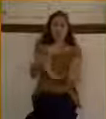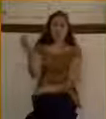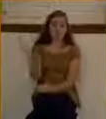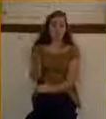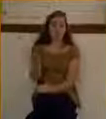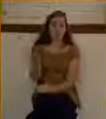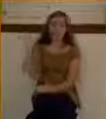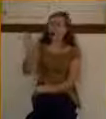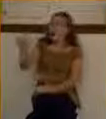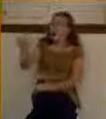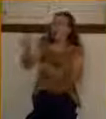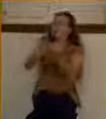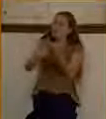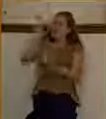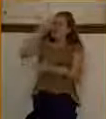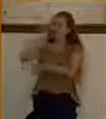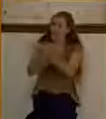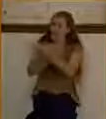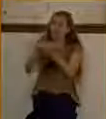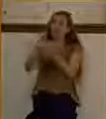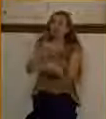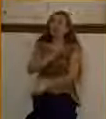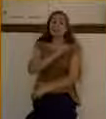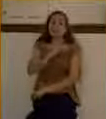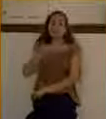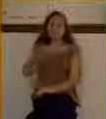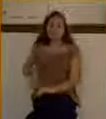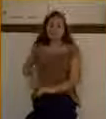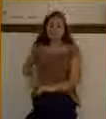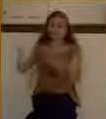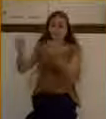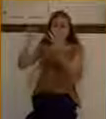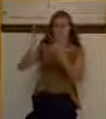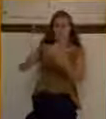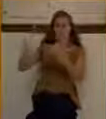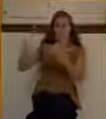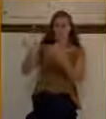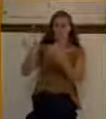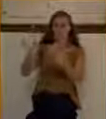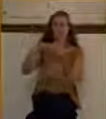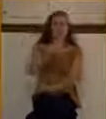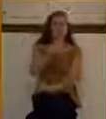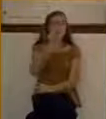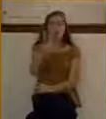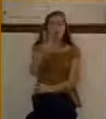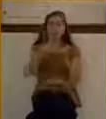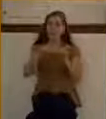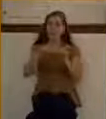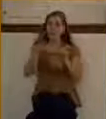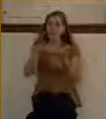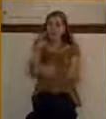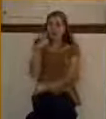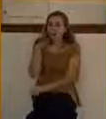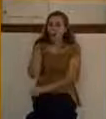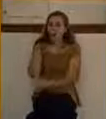of David, have mercy on me. Now, this beggar was blind, but he saw what some people were unable to see.